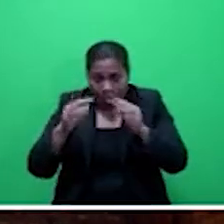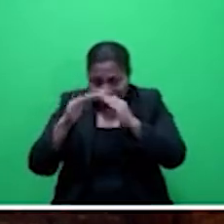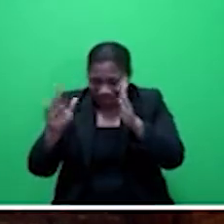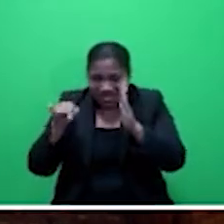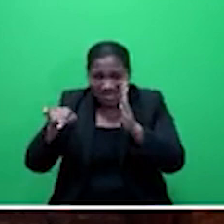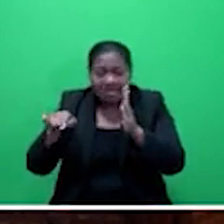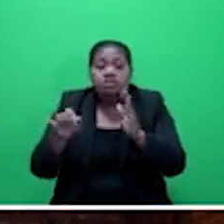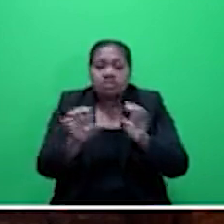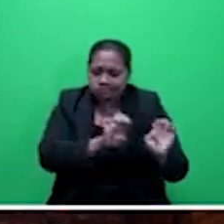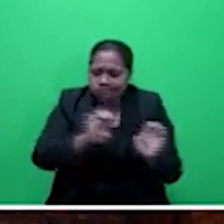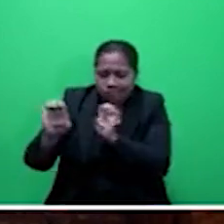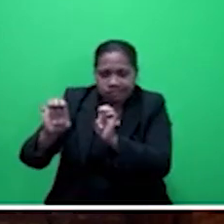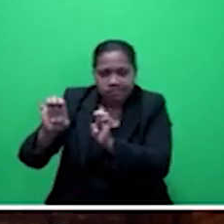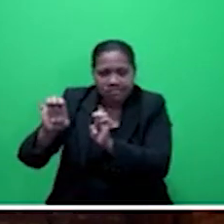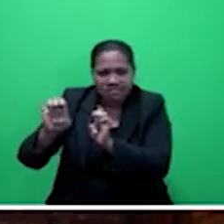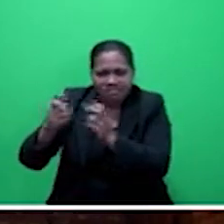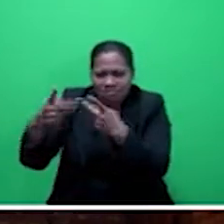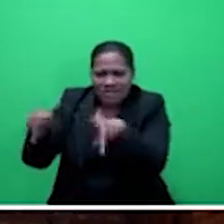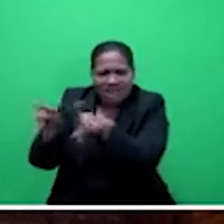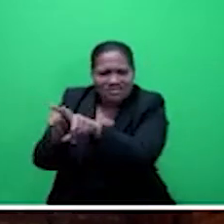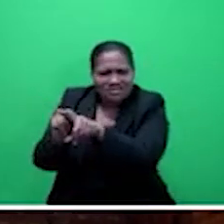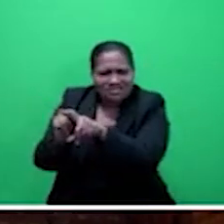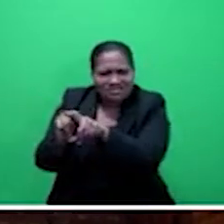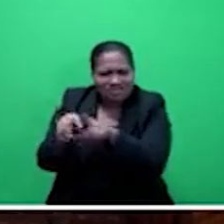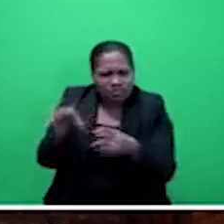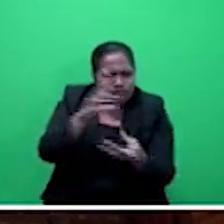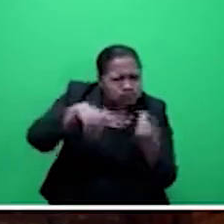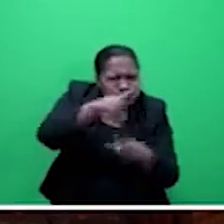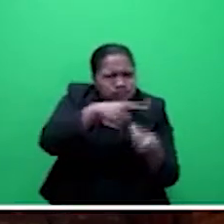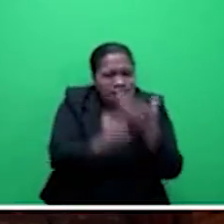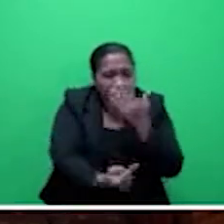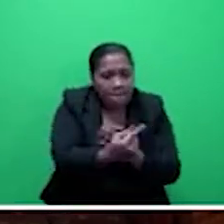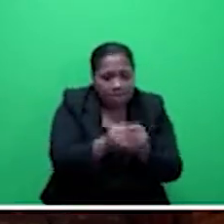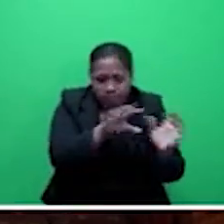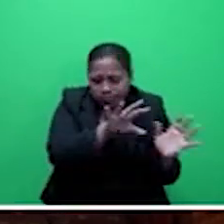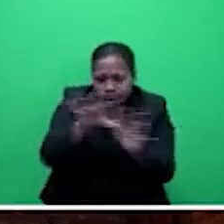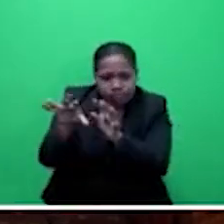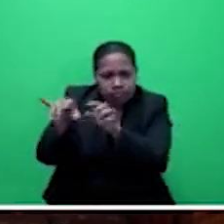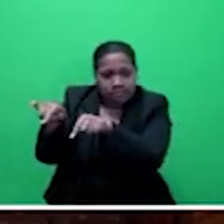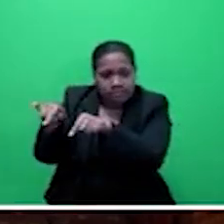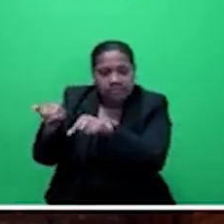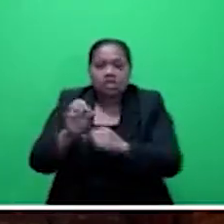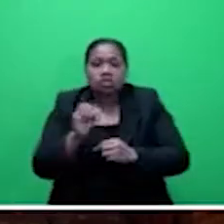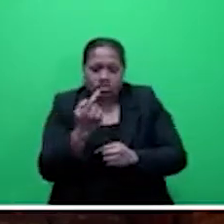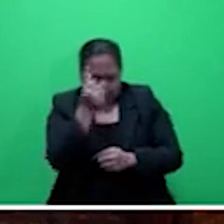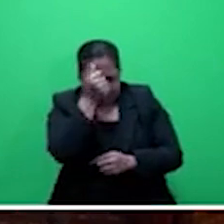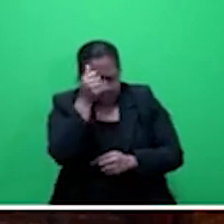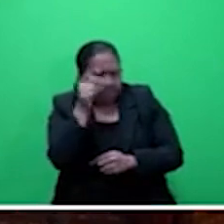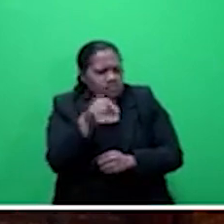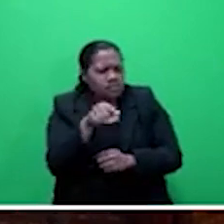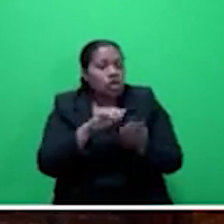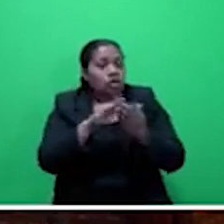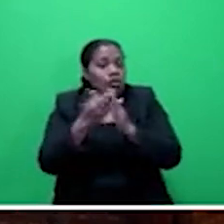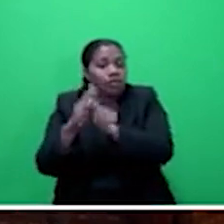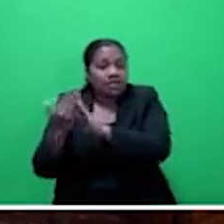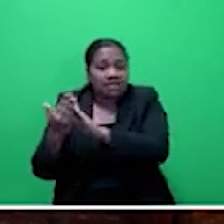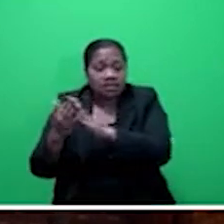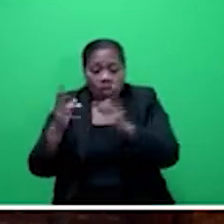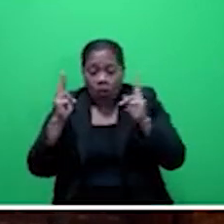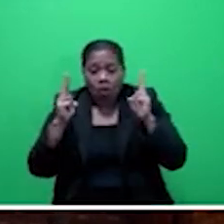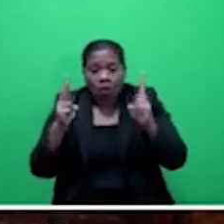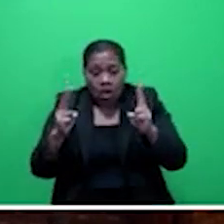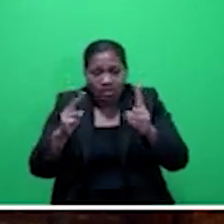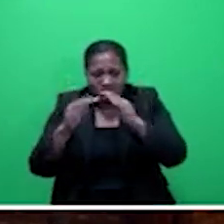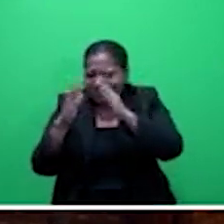is very careful about this because I know, I know for a fact, Mr Speaker, sir, that our community halls are also referred to